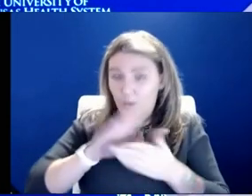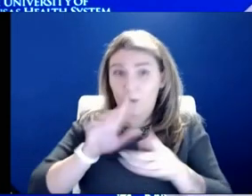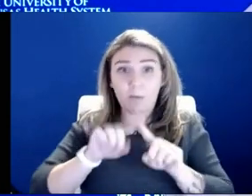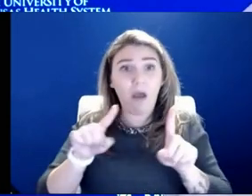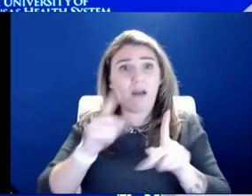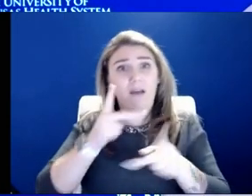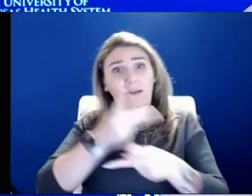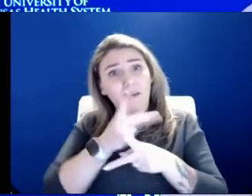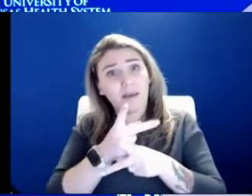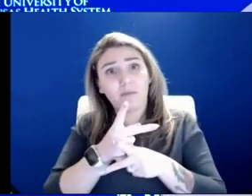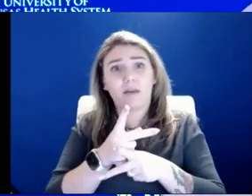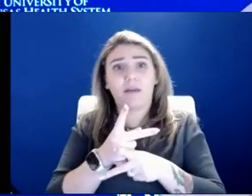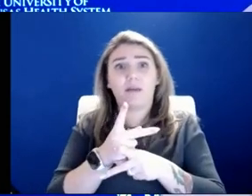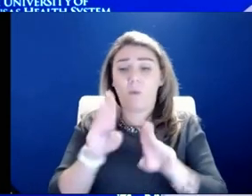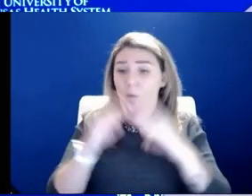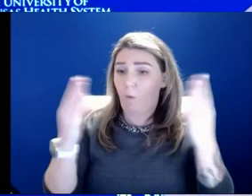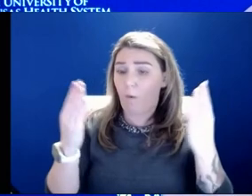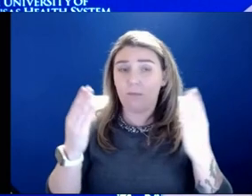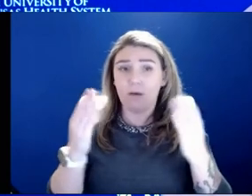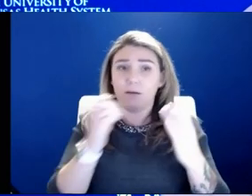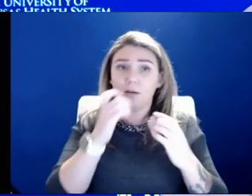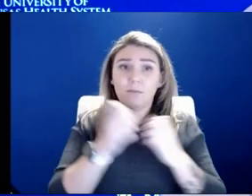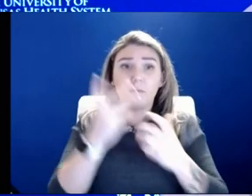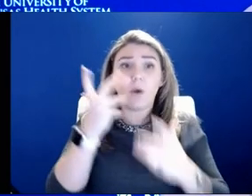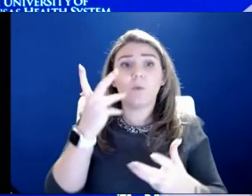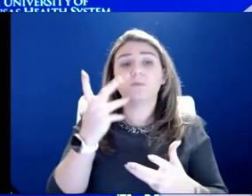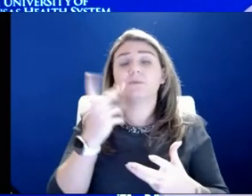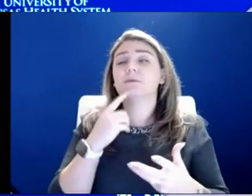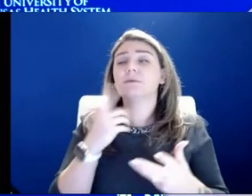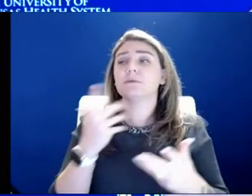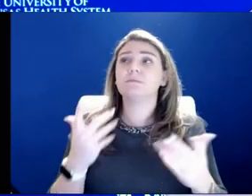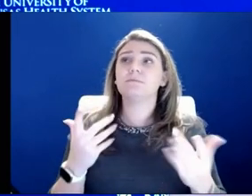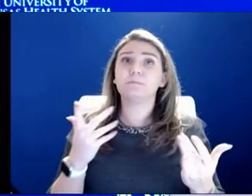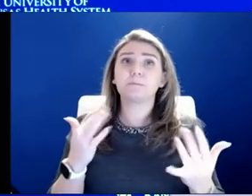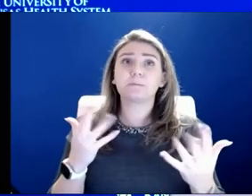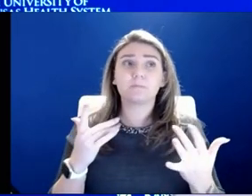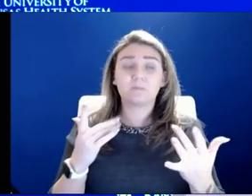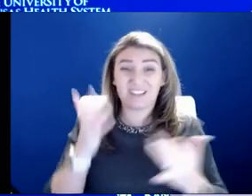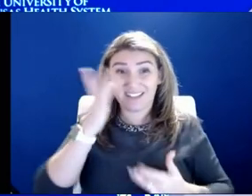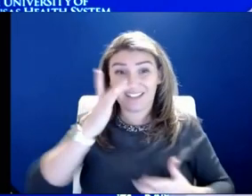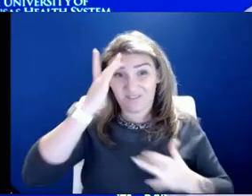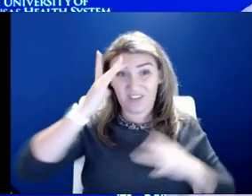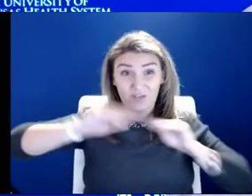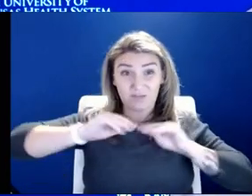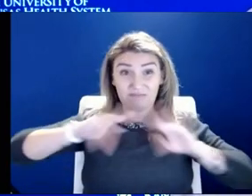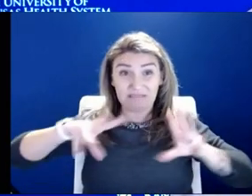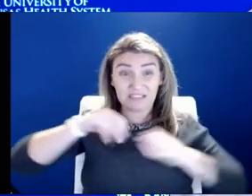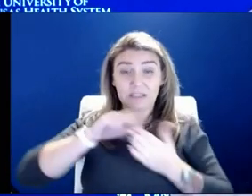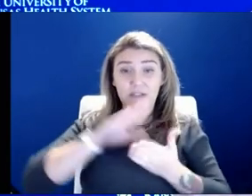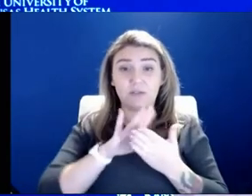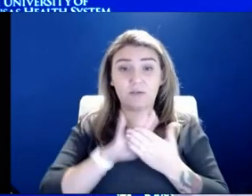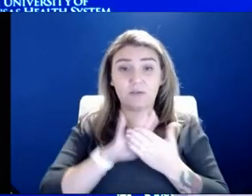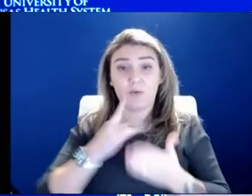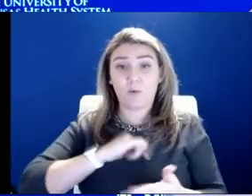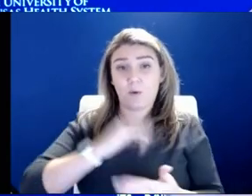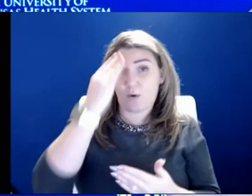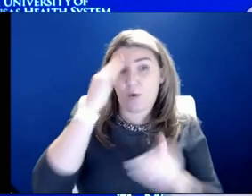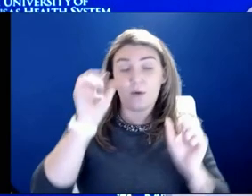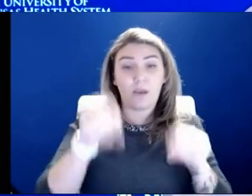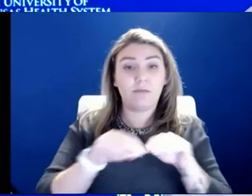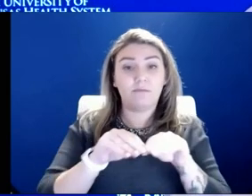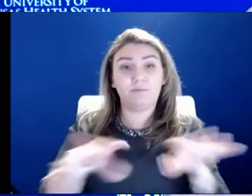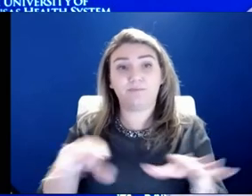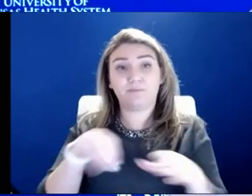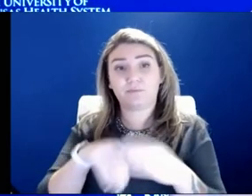that although not a majority of the virus is spread in schools, we know that it can be spread in schools. And so